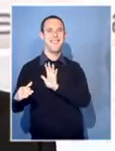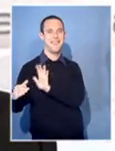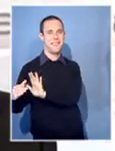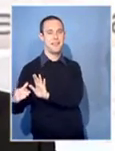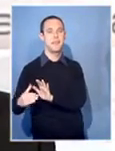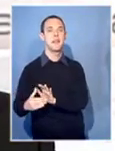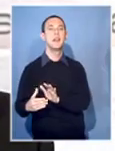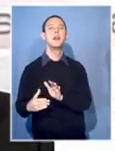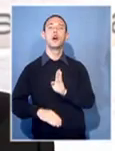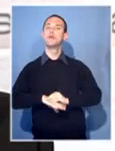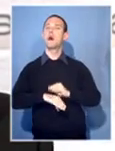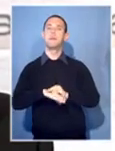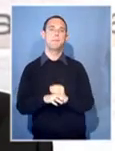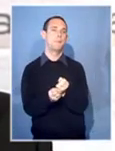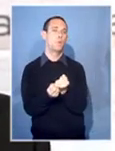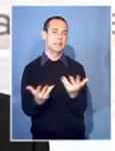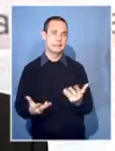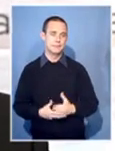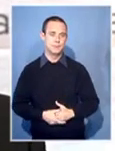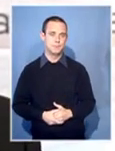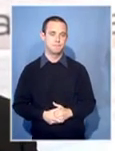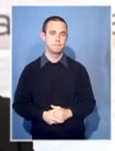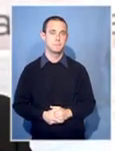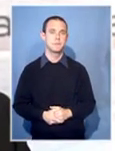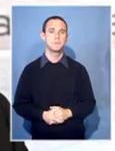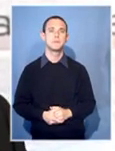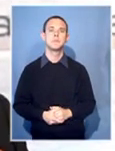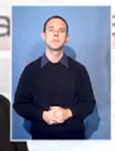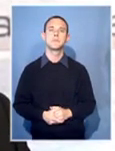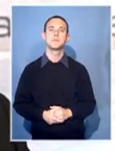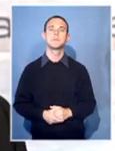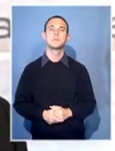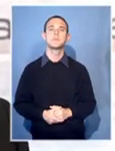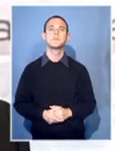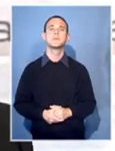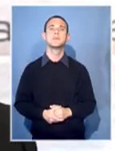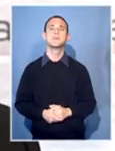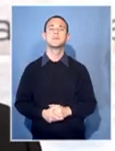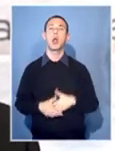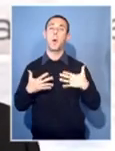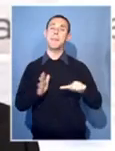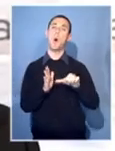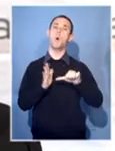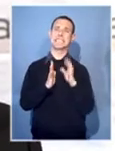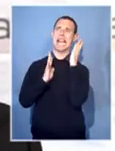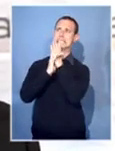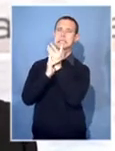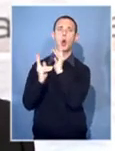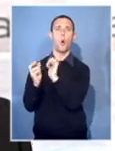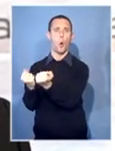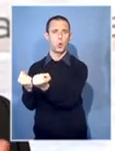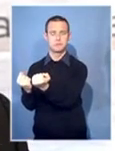is because of those few so-called high-profile cases. Obviously,